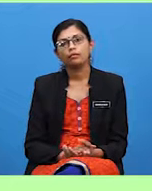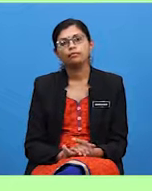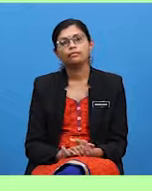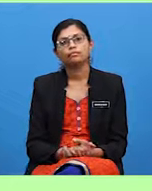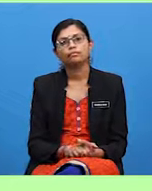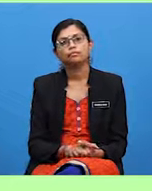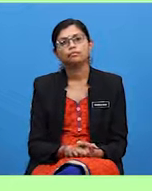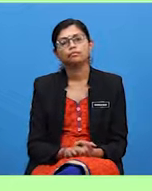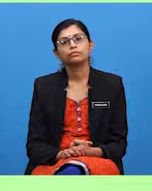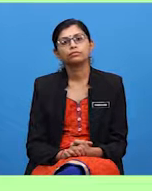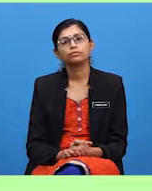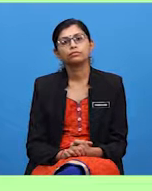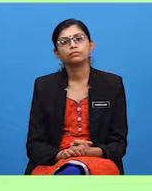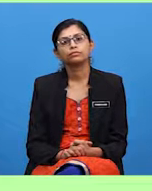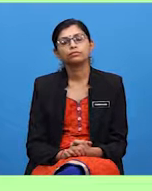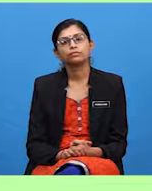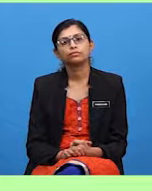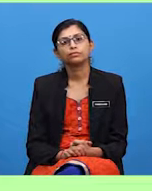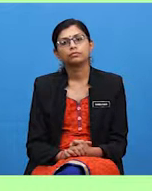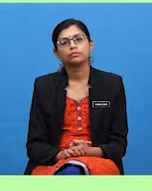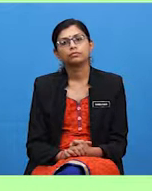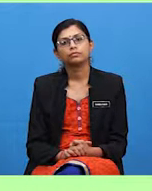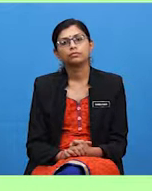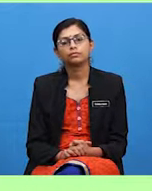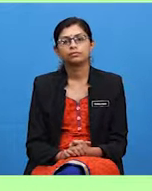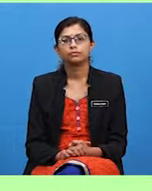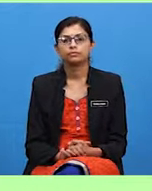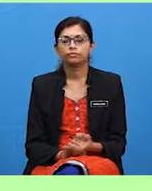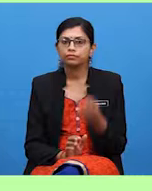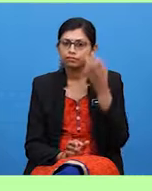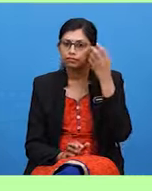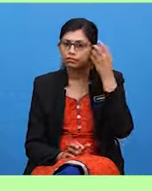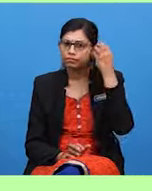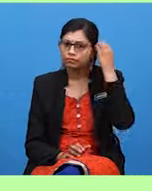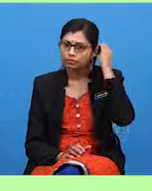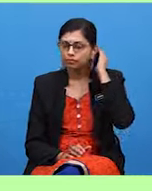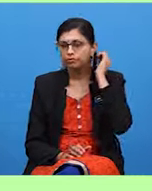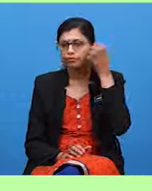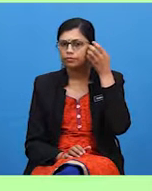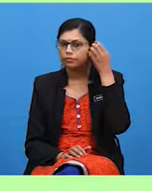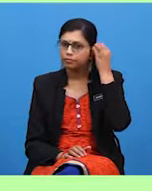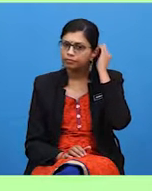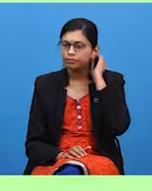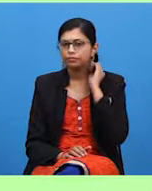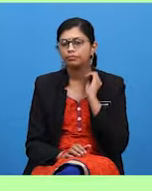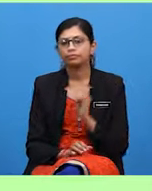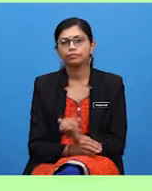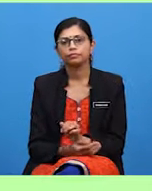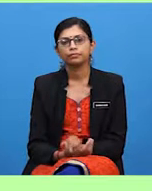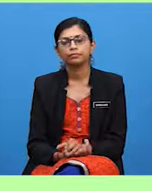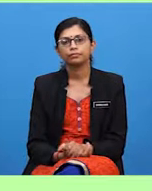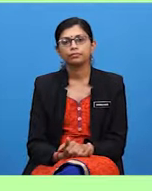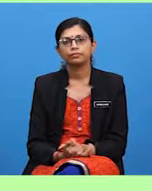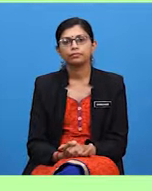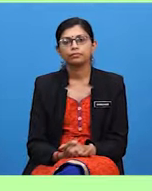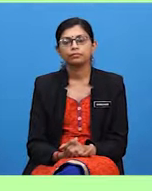whales swim near the boats and look at the people. Wow! I'd love to see a real